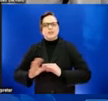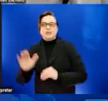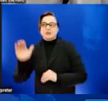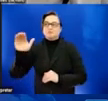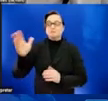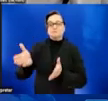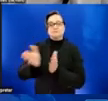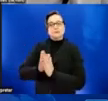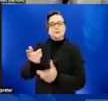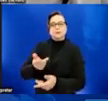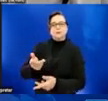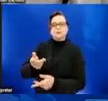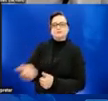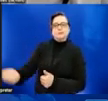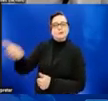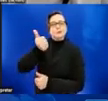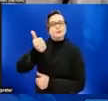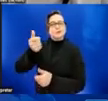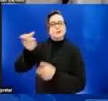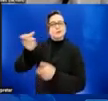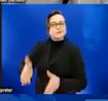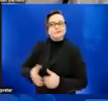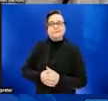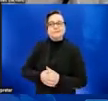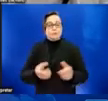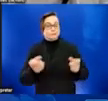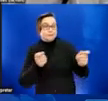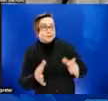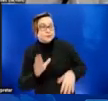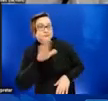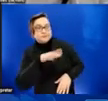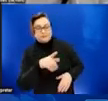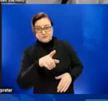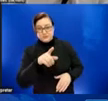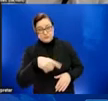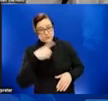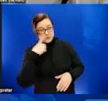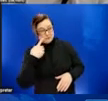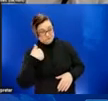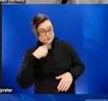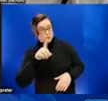to see if you should be vaccinated for either smallpox or monkeypox.